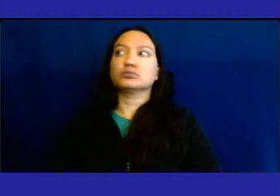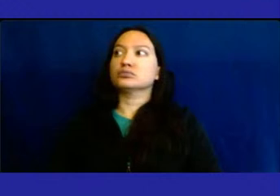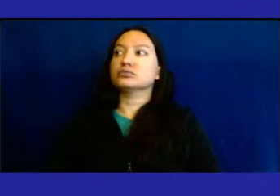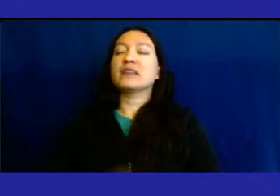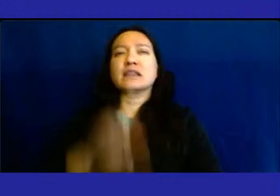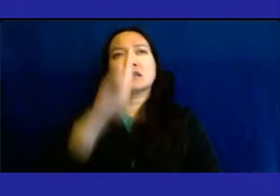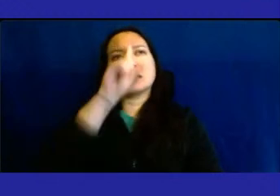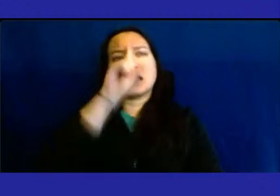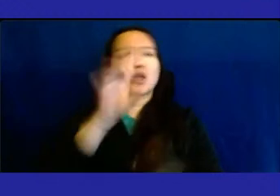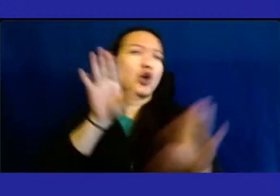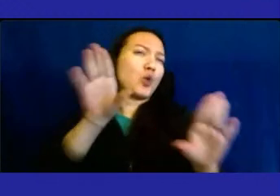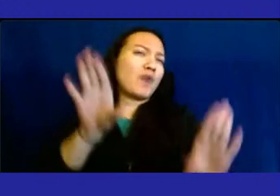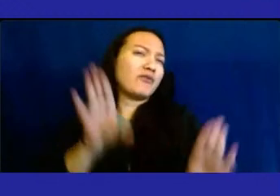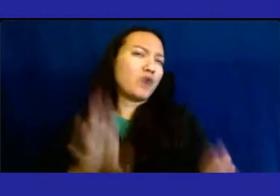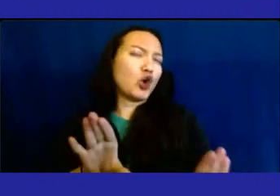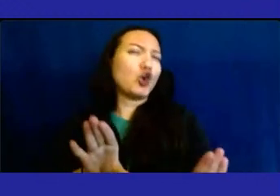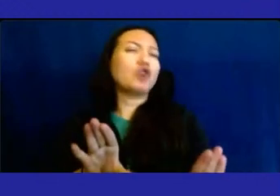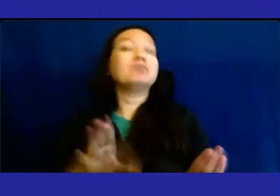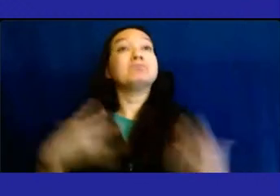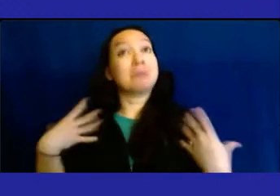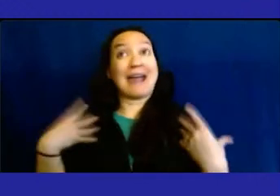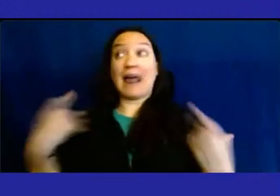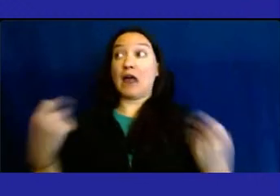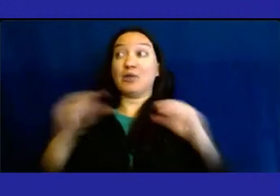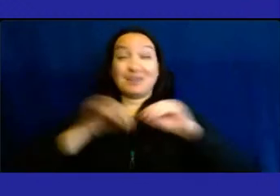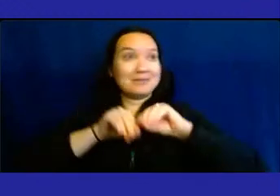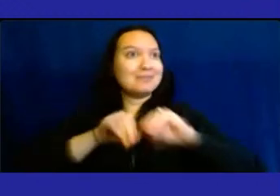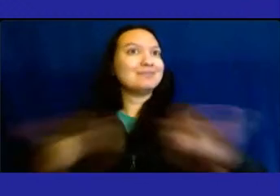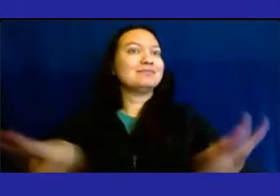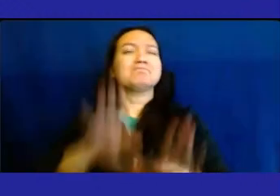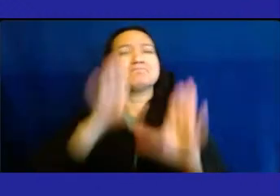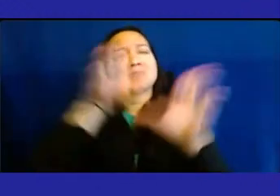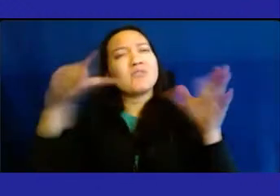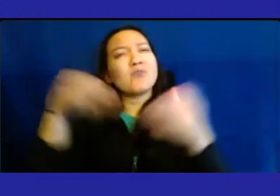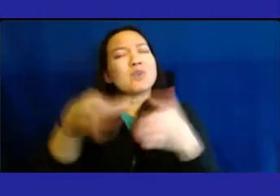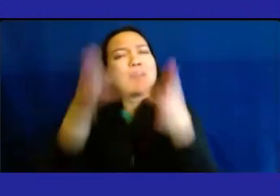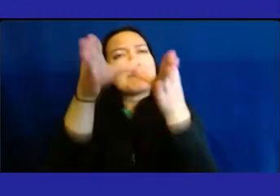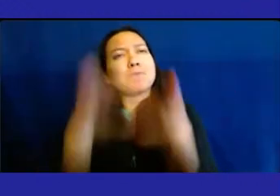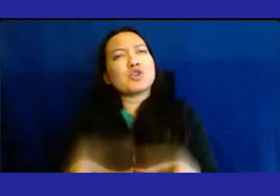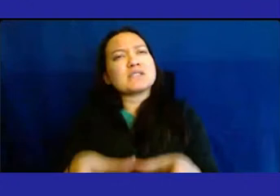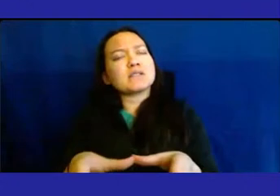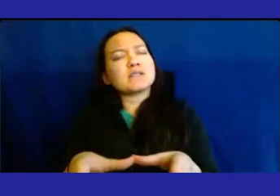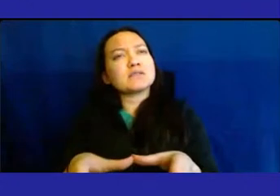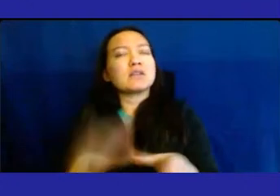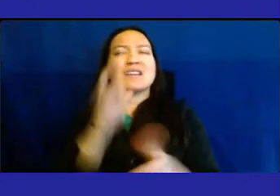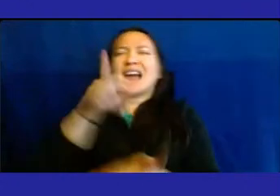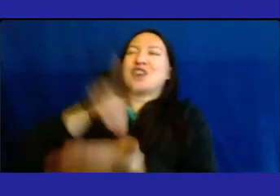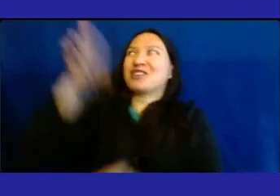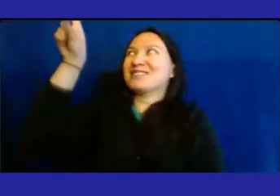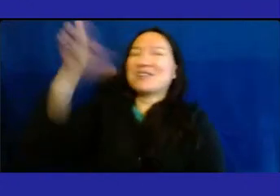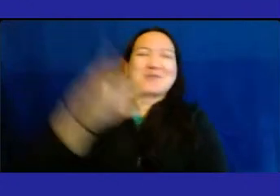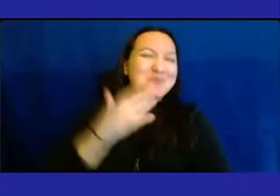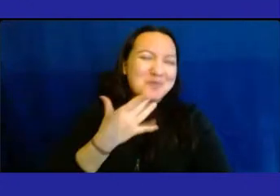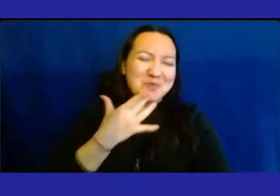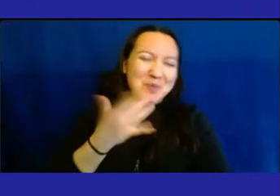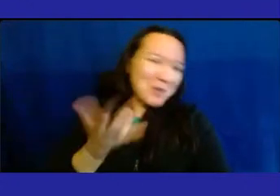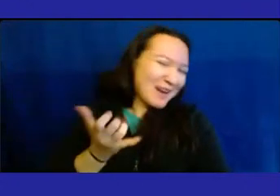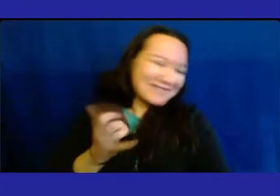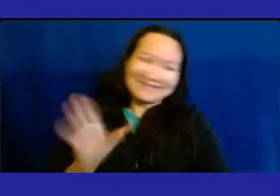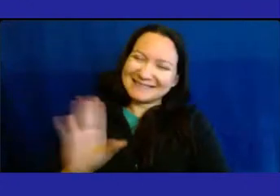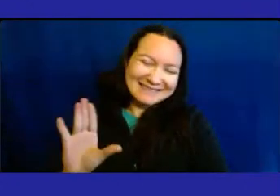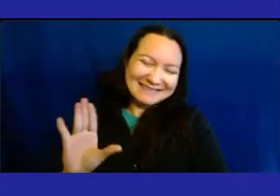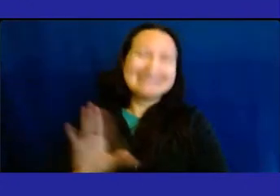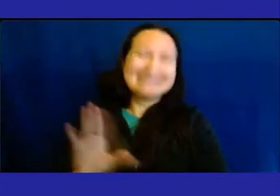to deliver health, but it's also very patient-centered. It's not about what the doctor wants. All the